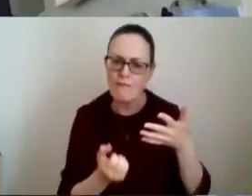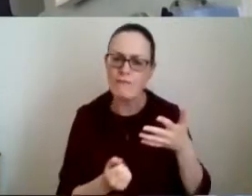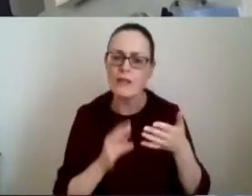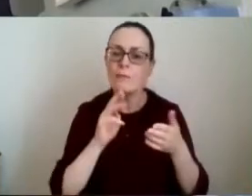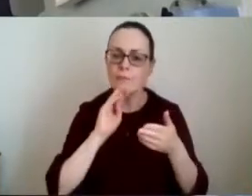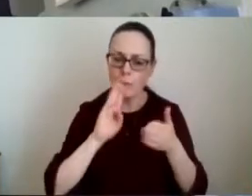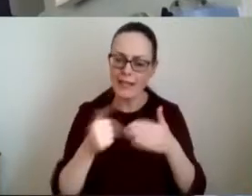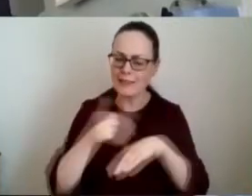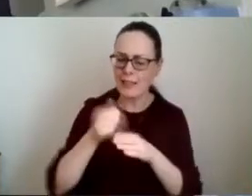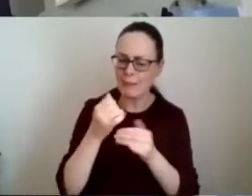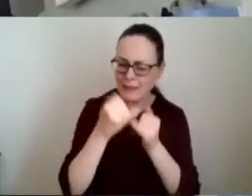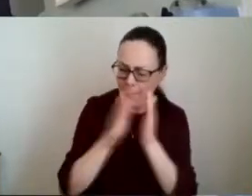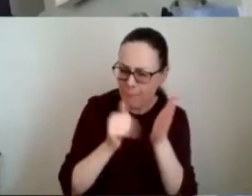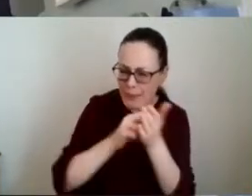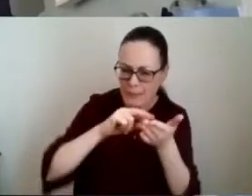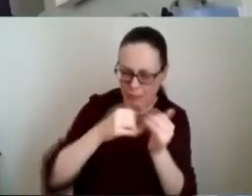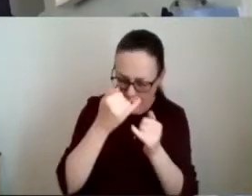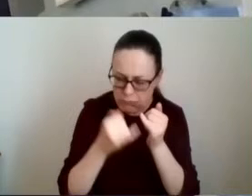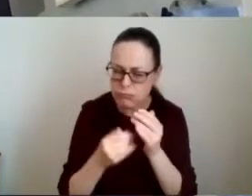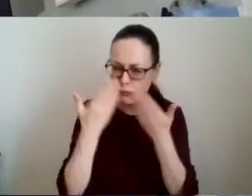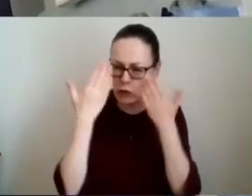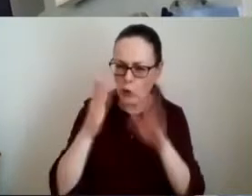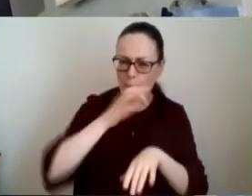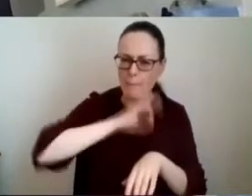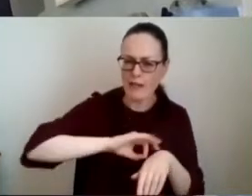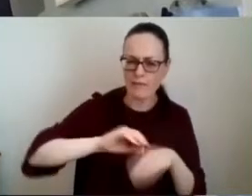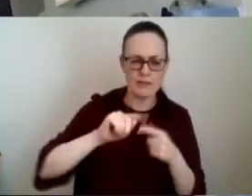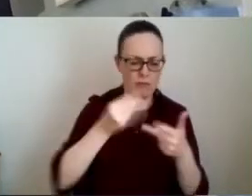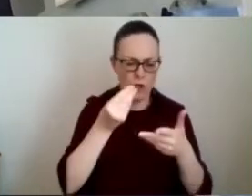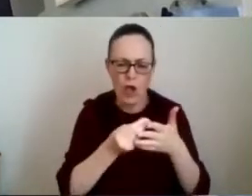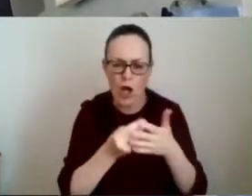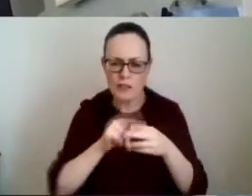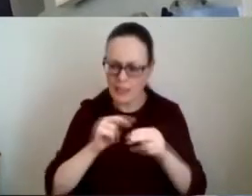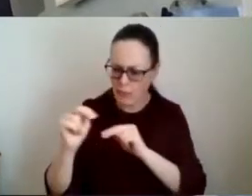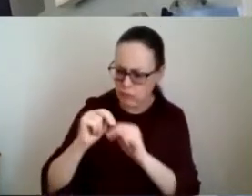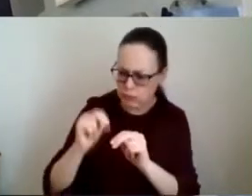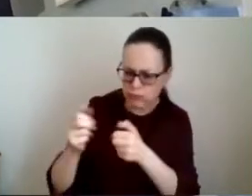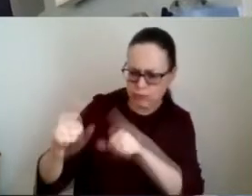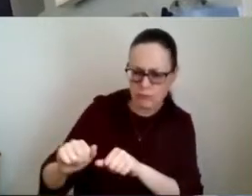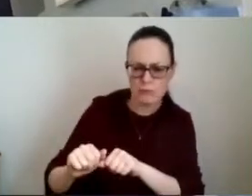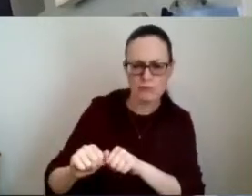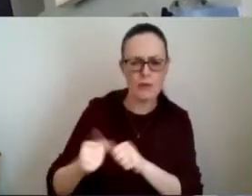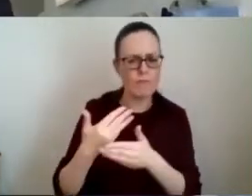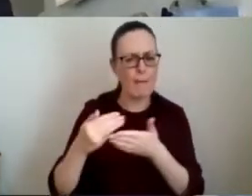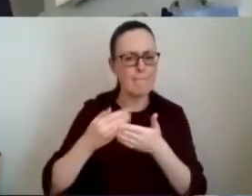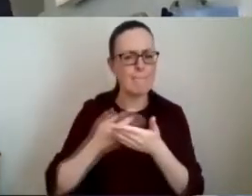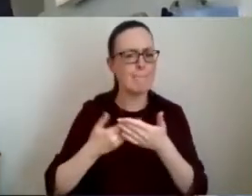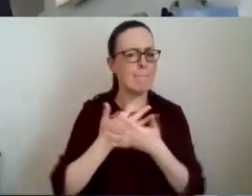plan which clearly demonstrated the benefits and costs and then negotiated a multi-million multi-year investment